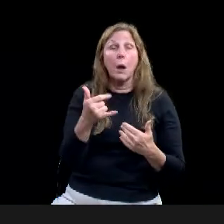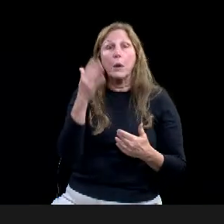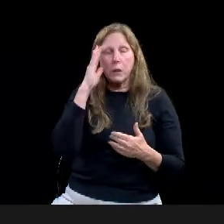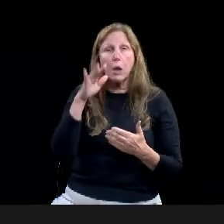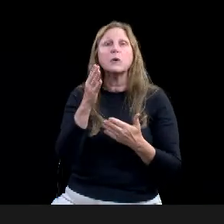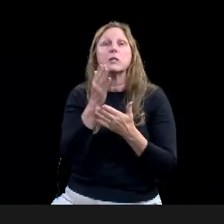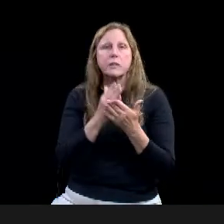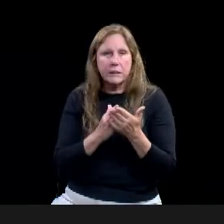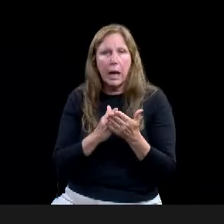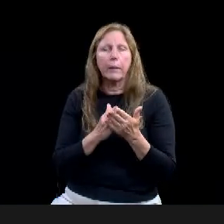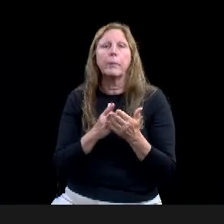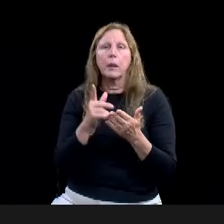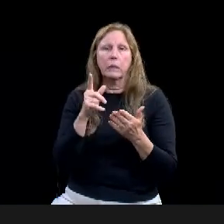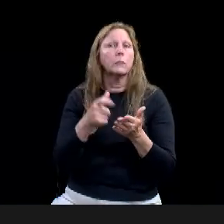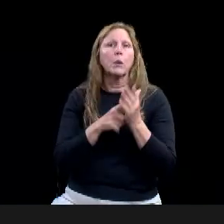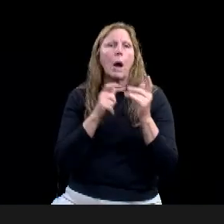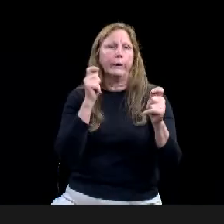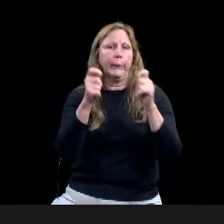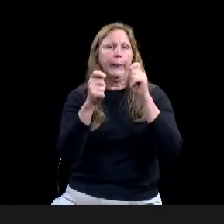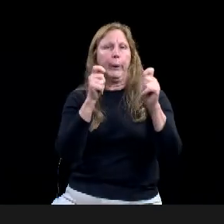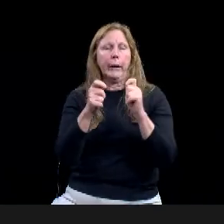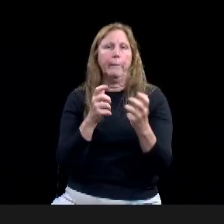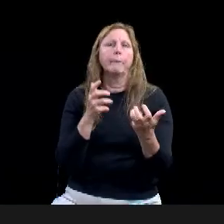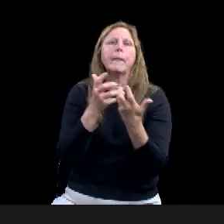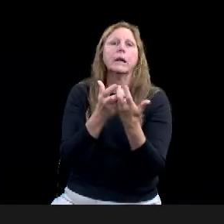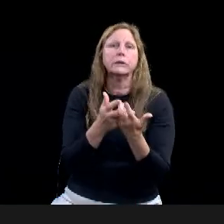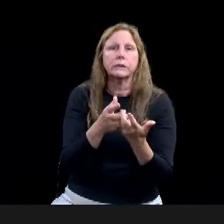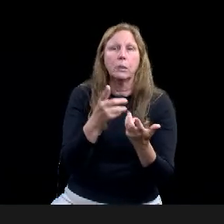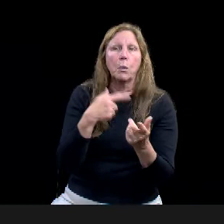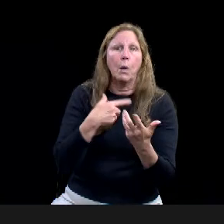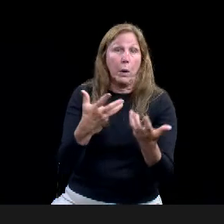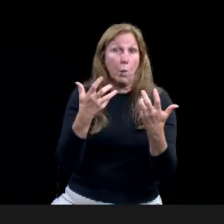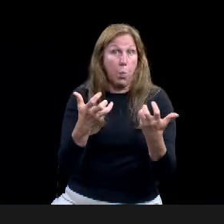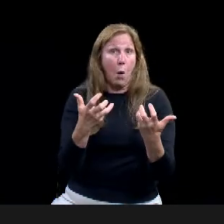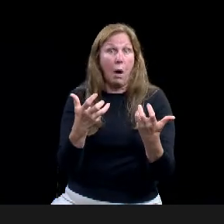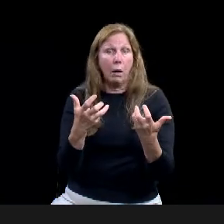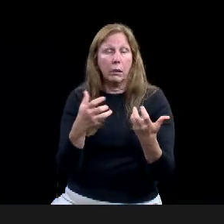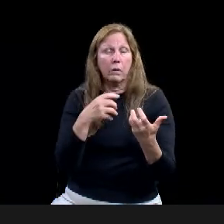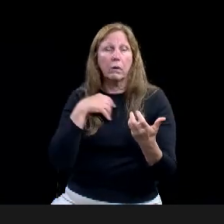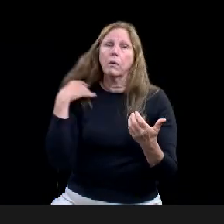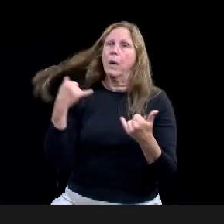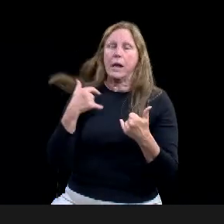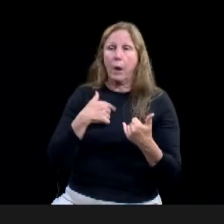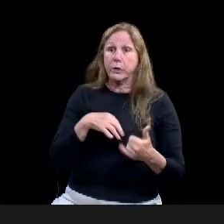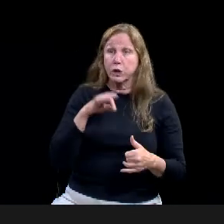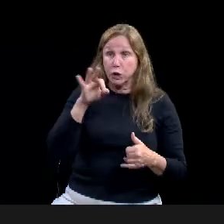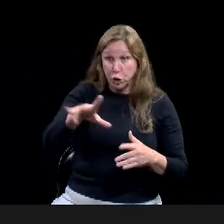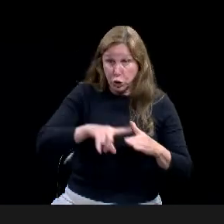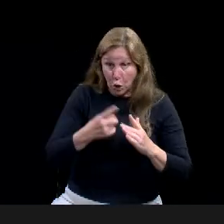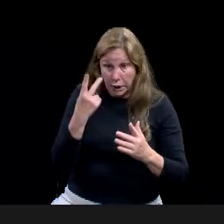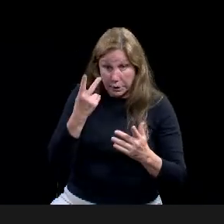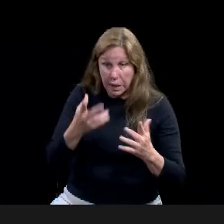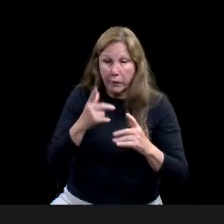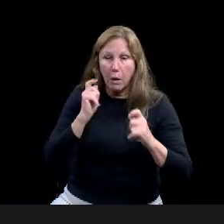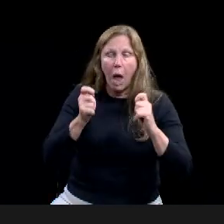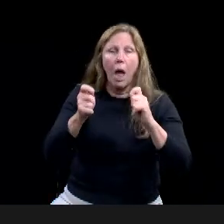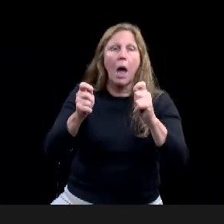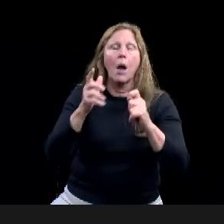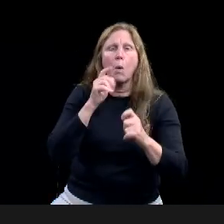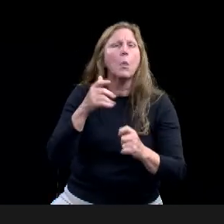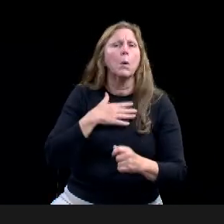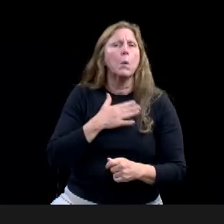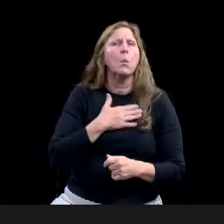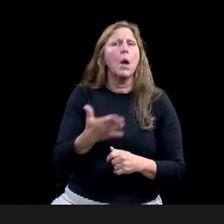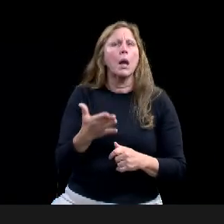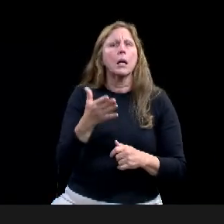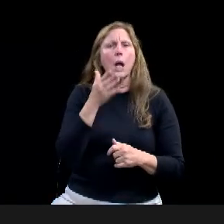certainly open to that and, and we'll be making improvements as we know they need to be made. Wonderful. Thank you. And then the other only last question that